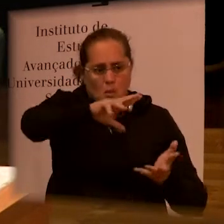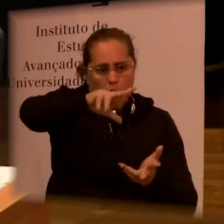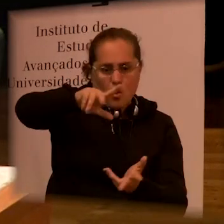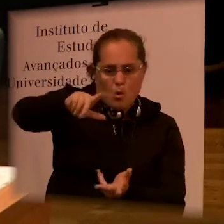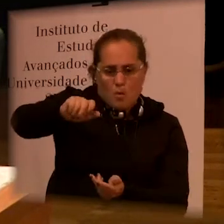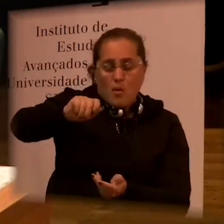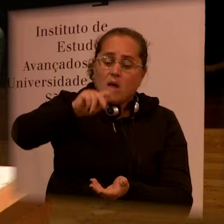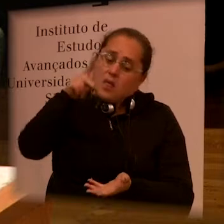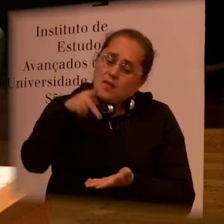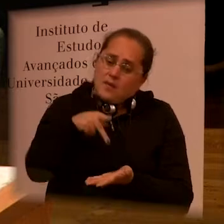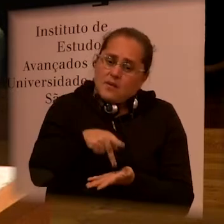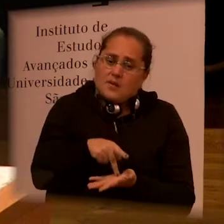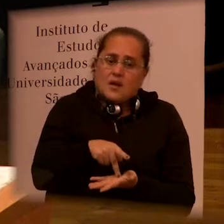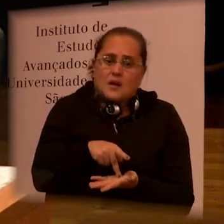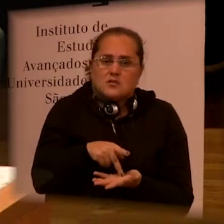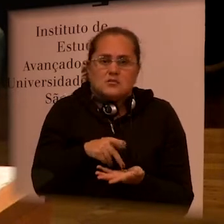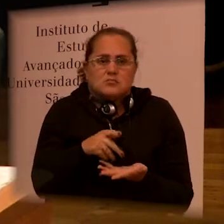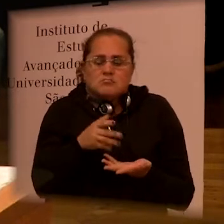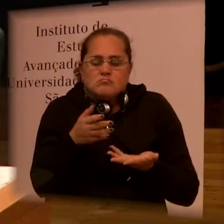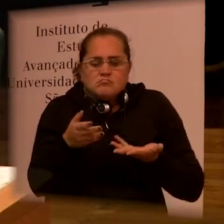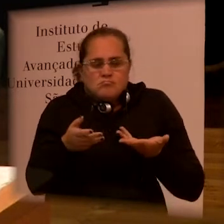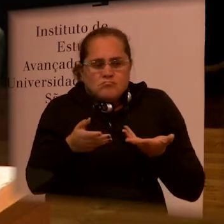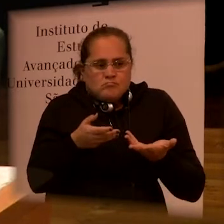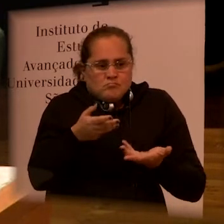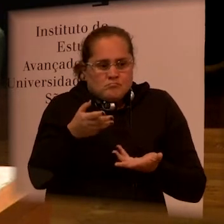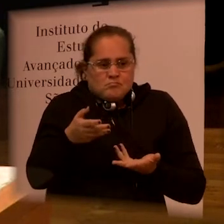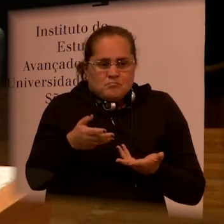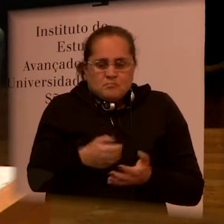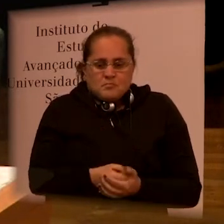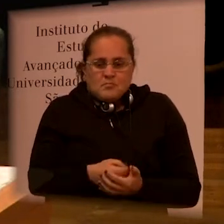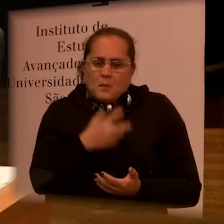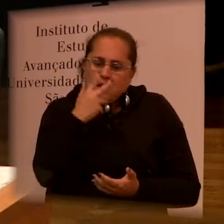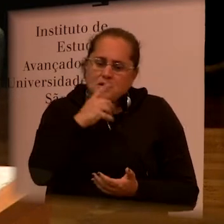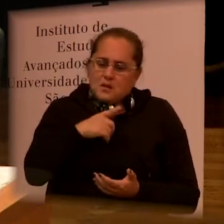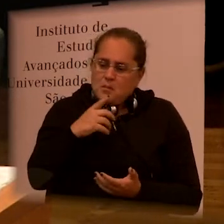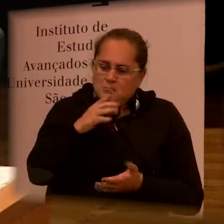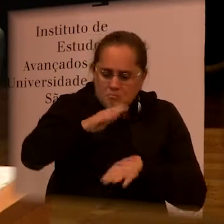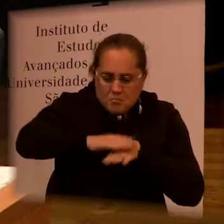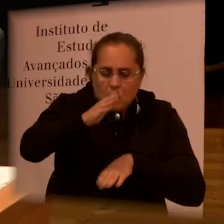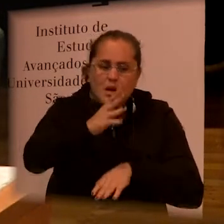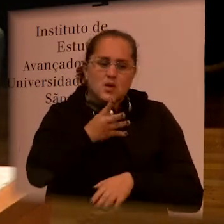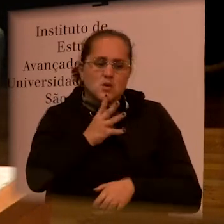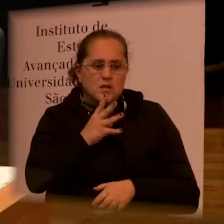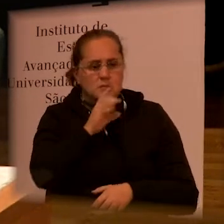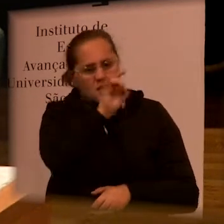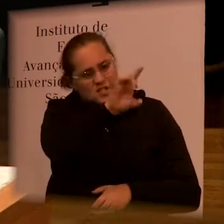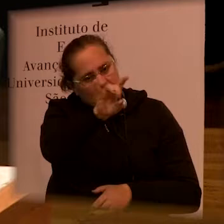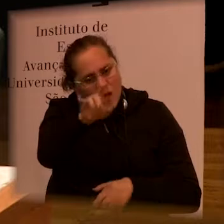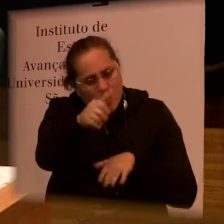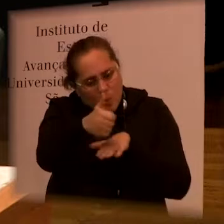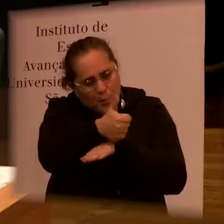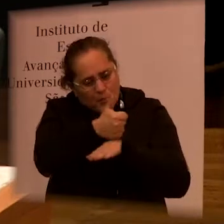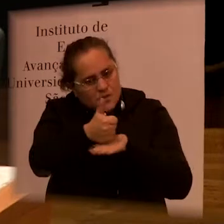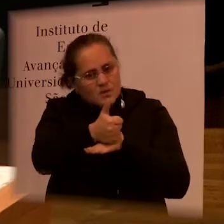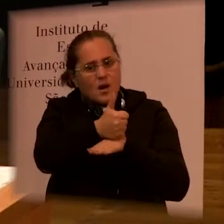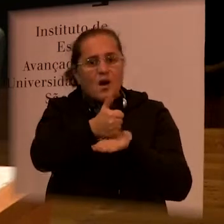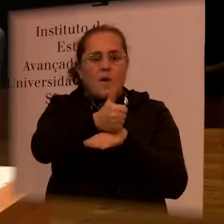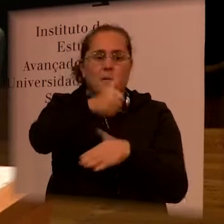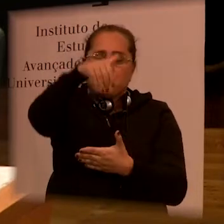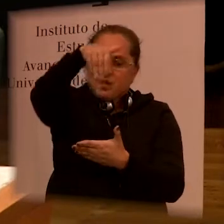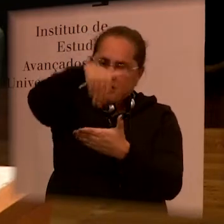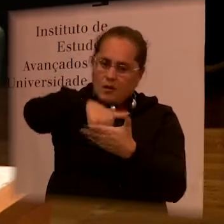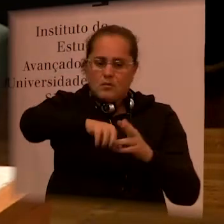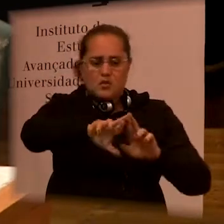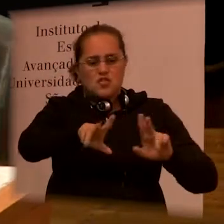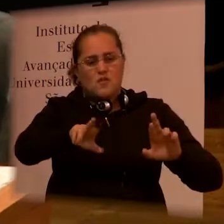deficiency disability would enrich the way of acting of each professional in